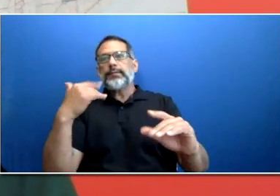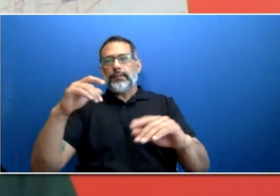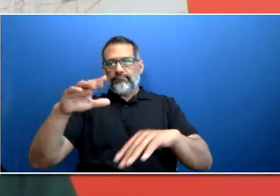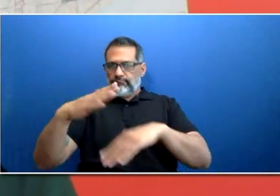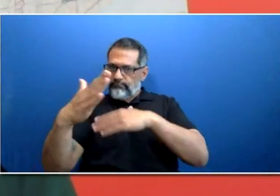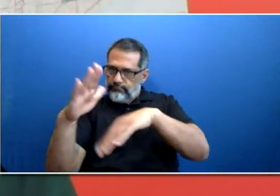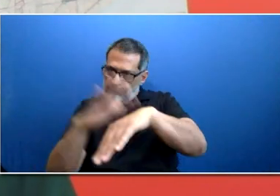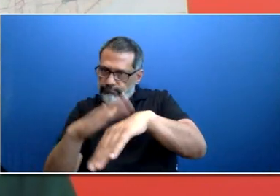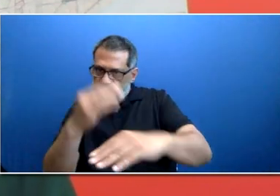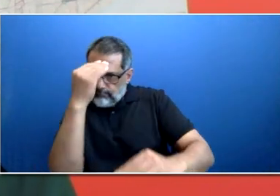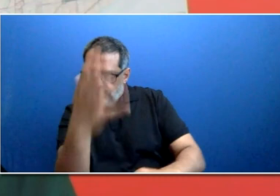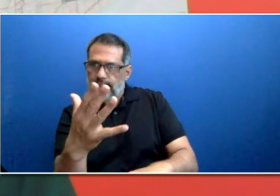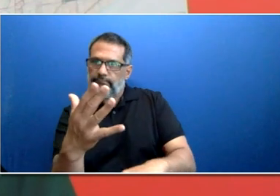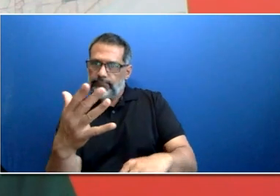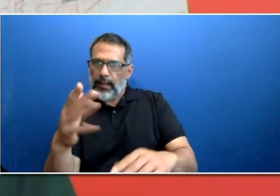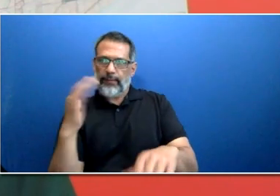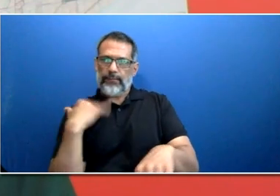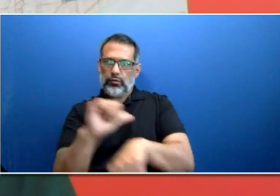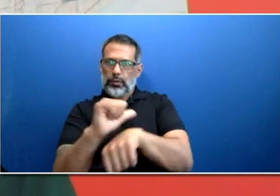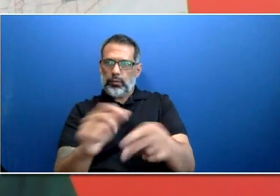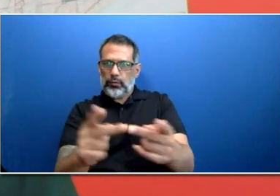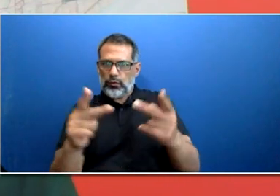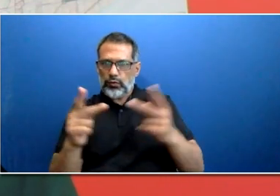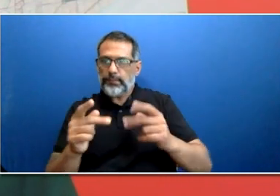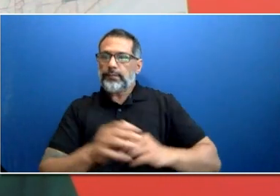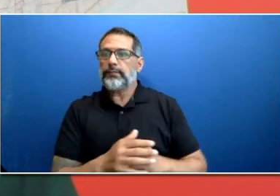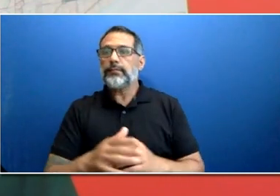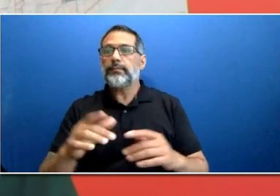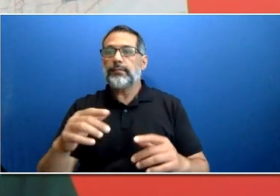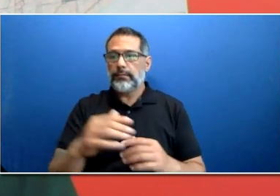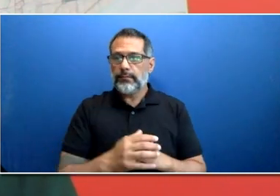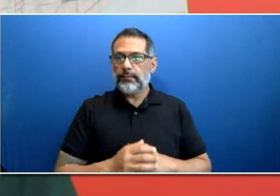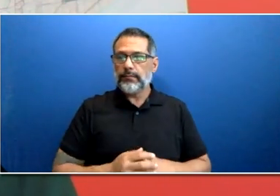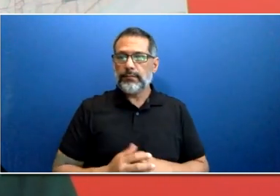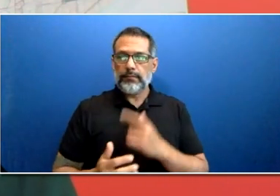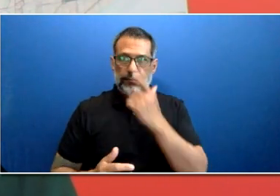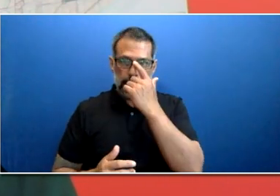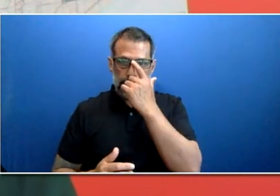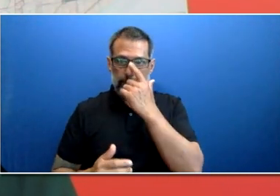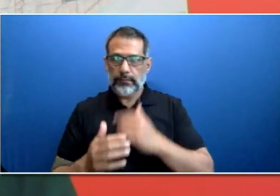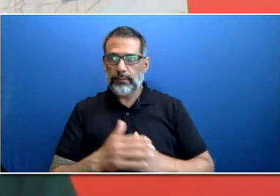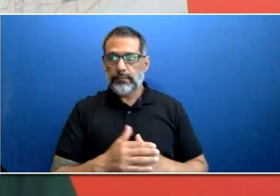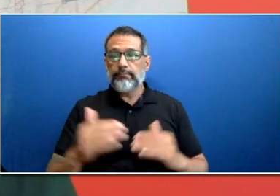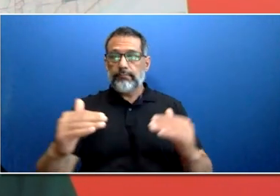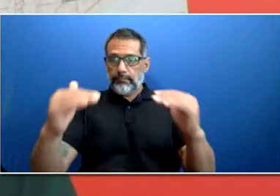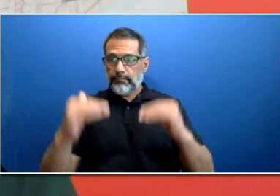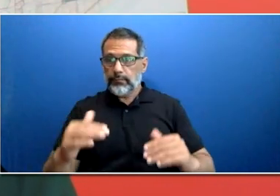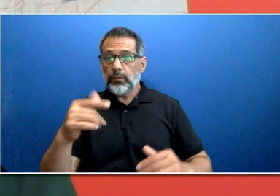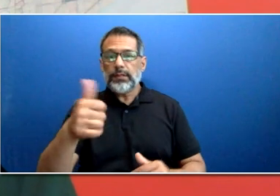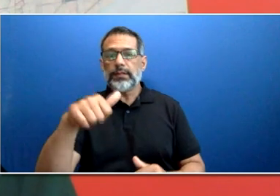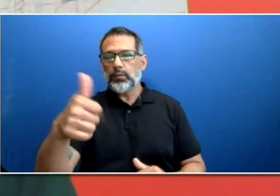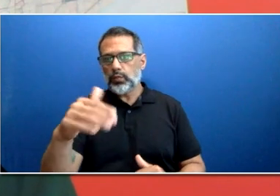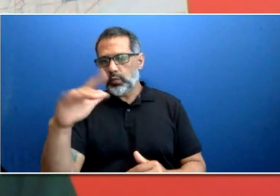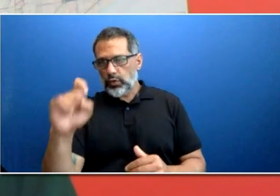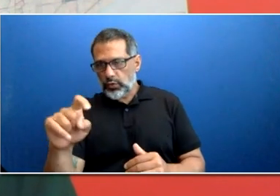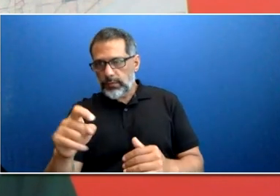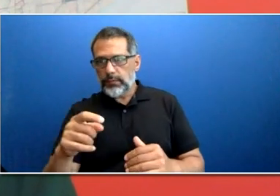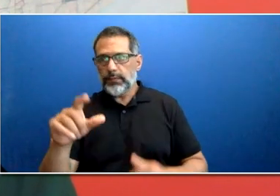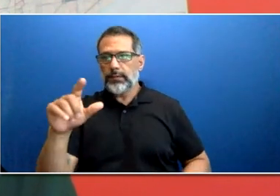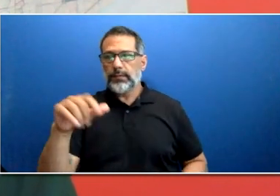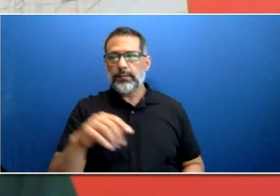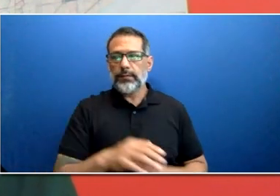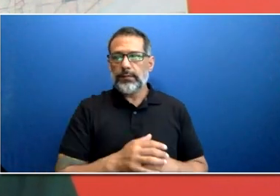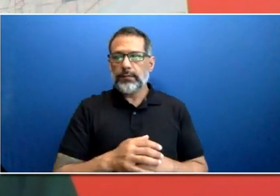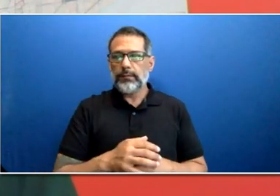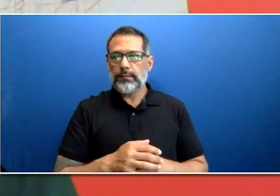Another very topical question with COVID-19. Will the TTC be enforcing employees to take the COVID-19 vaccine when